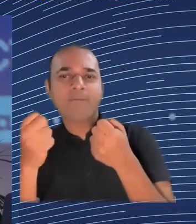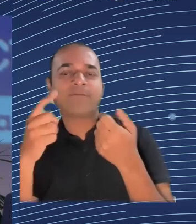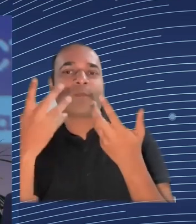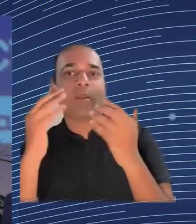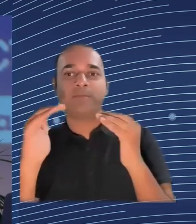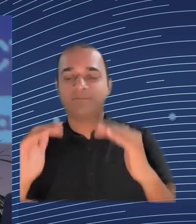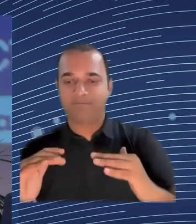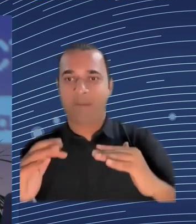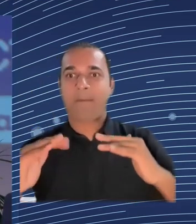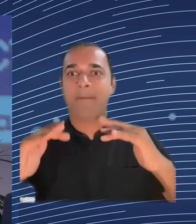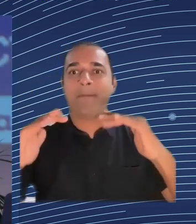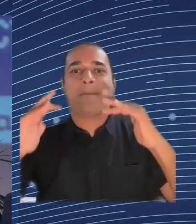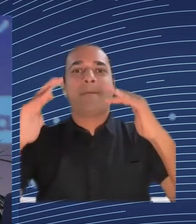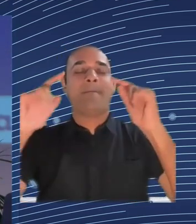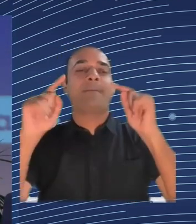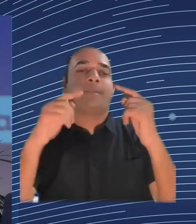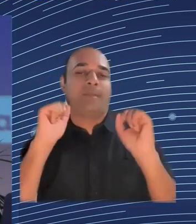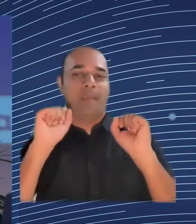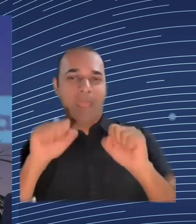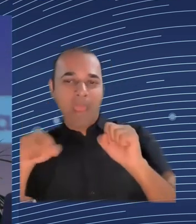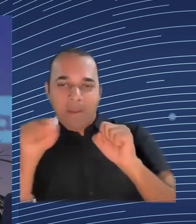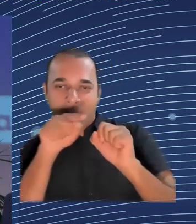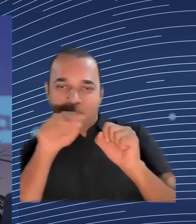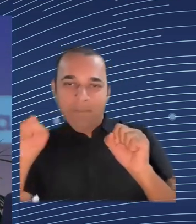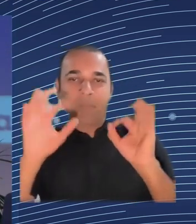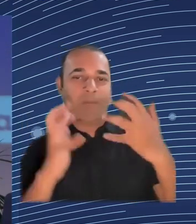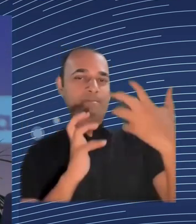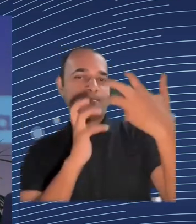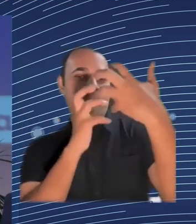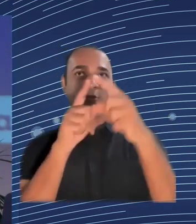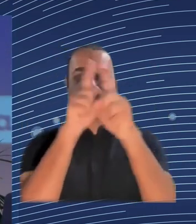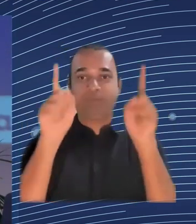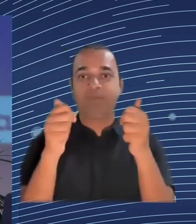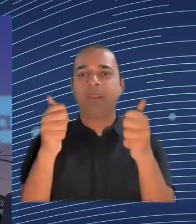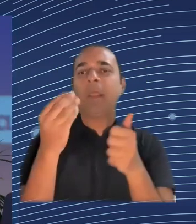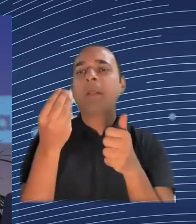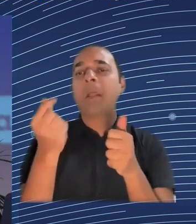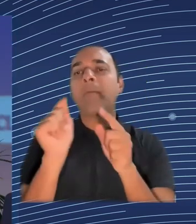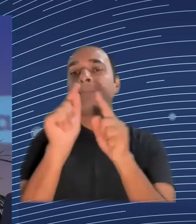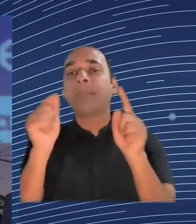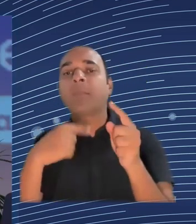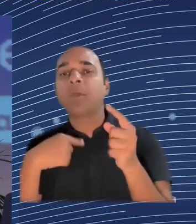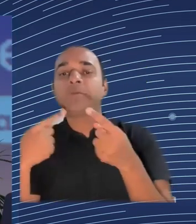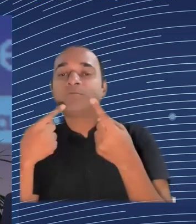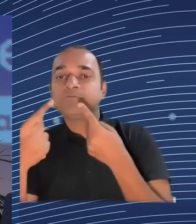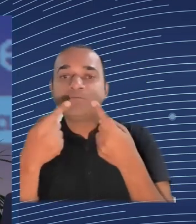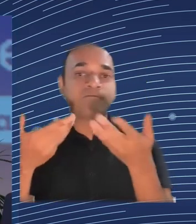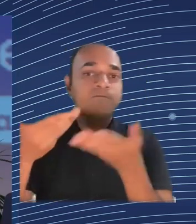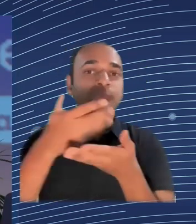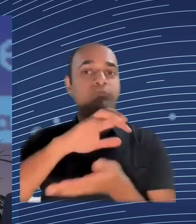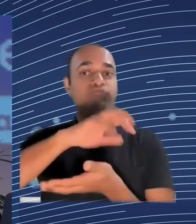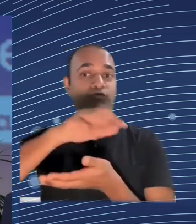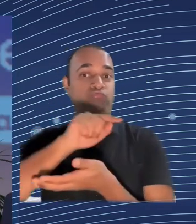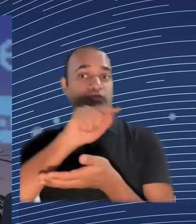nevertheless they do not fit the grid that we have created with the cohesion policy. And those ideas